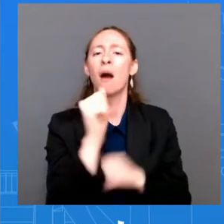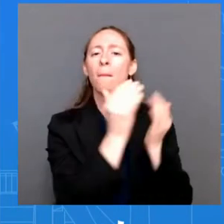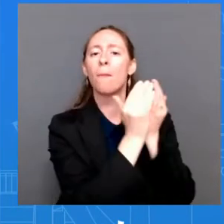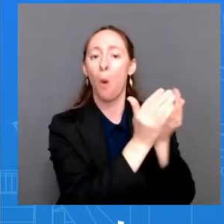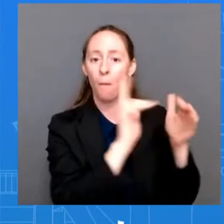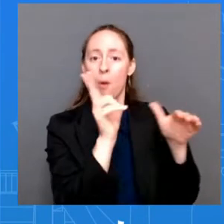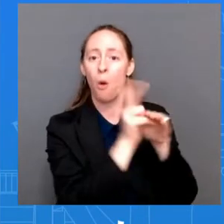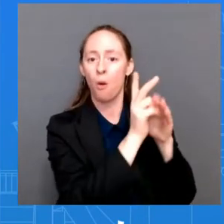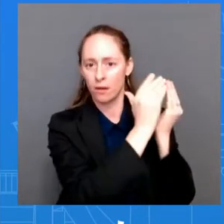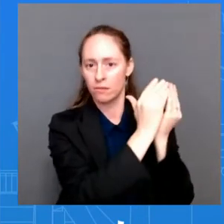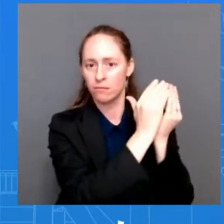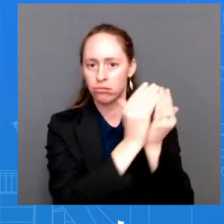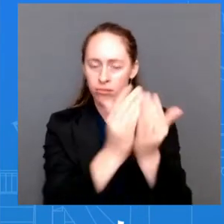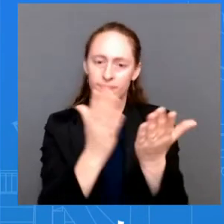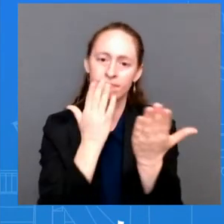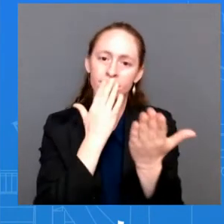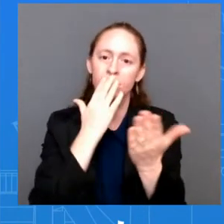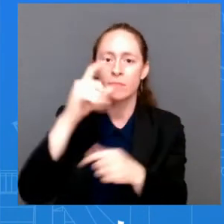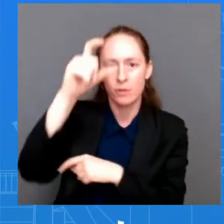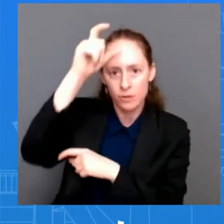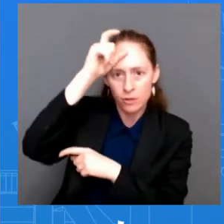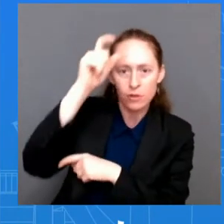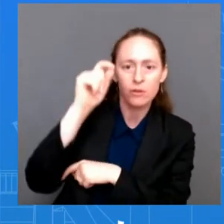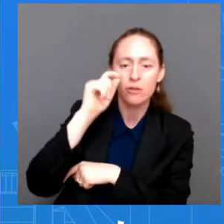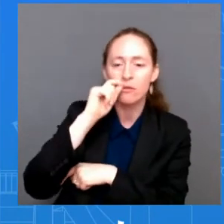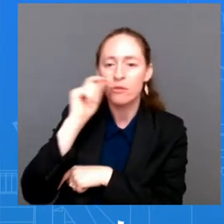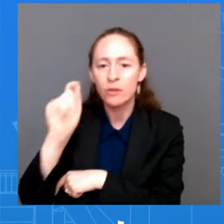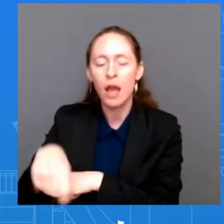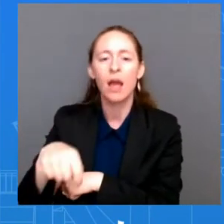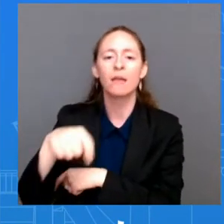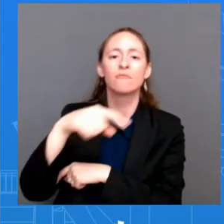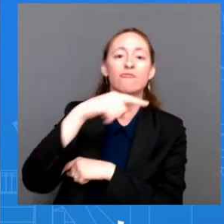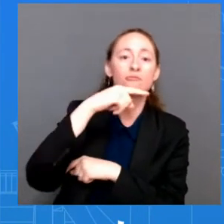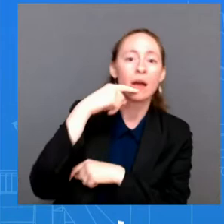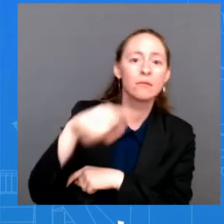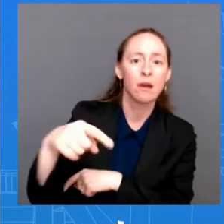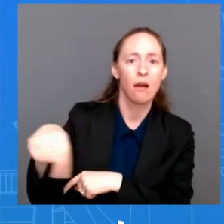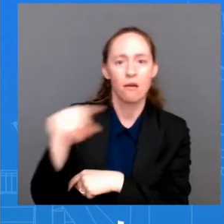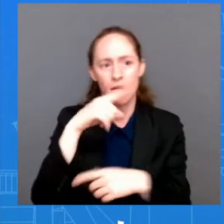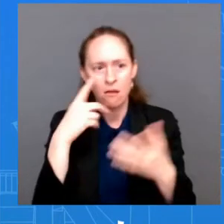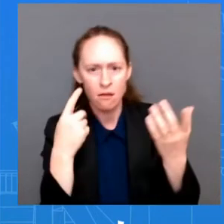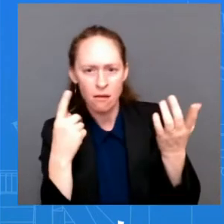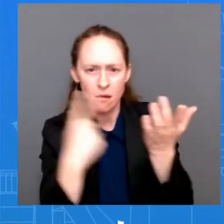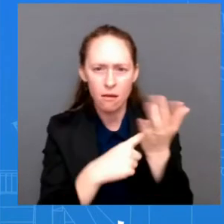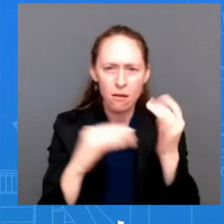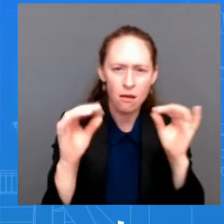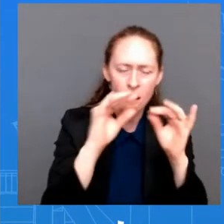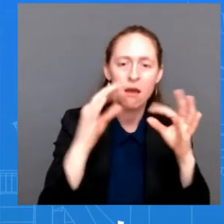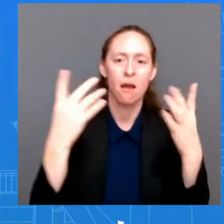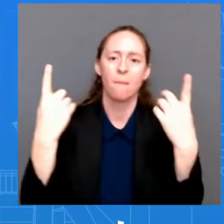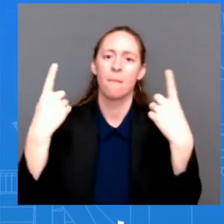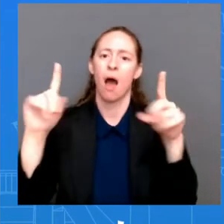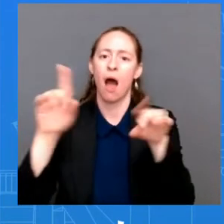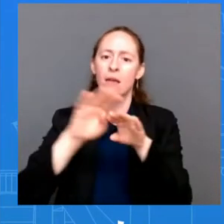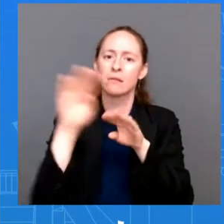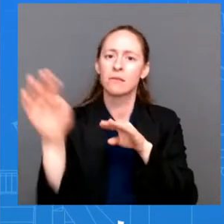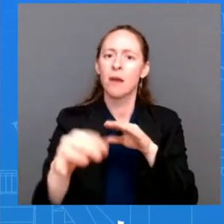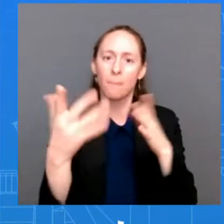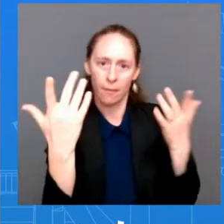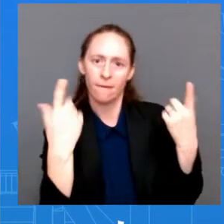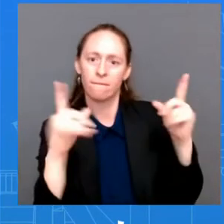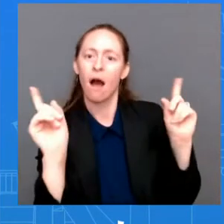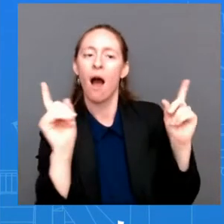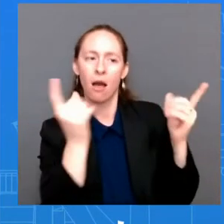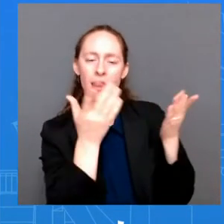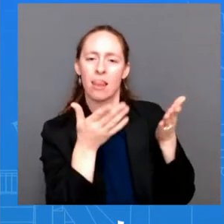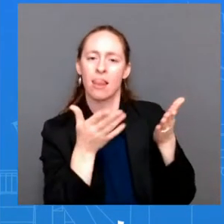We obviously welcome this important step, and we hope to see more ships depart in the coming days to travel onward to world markets with agricultural